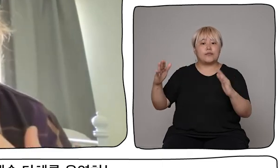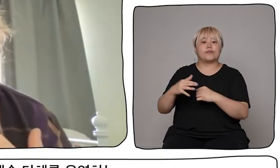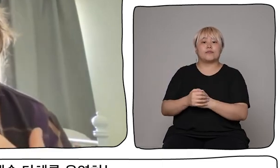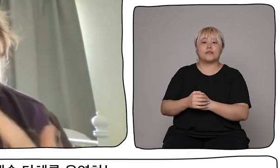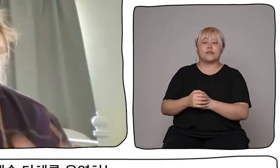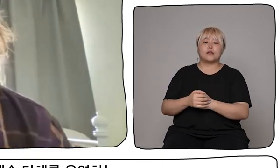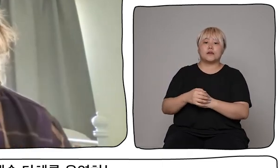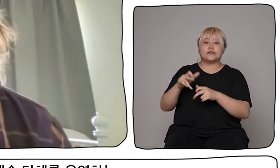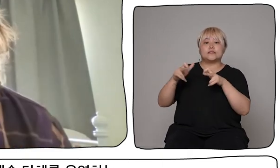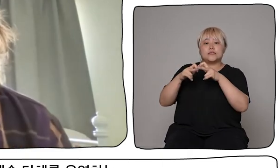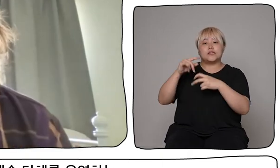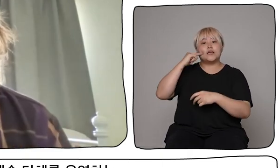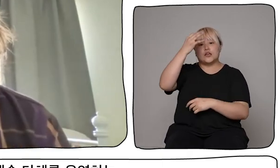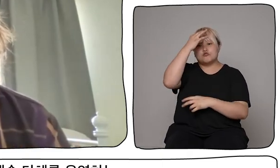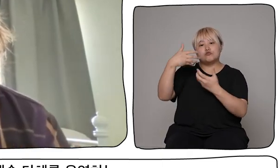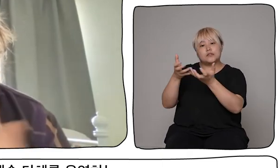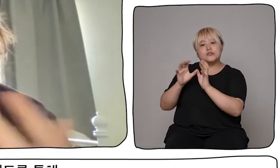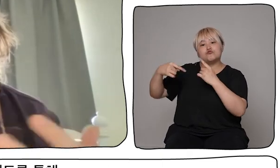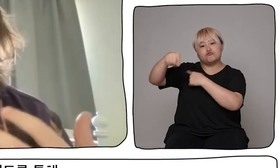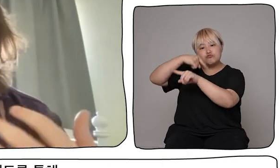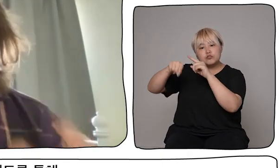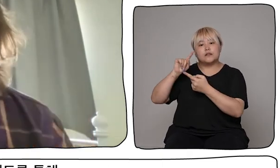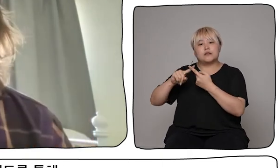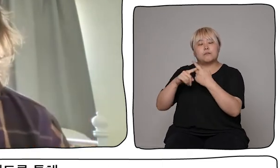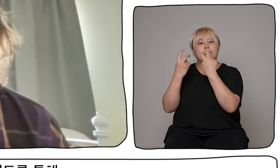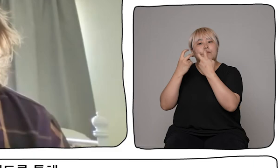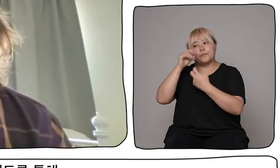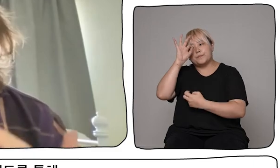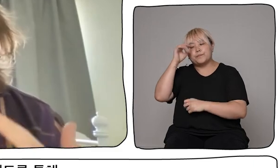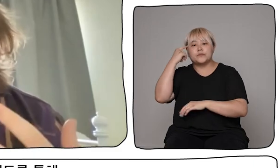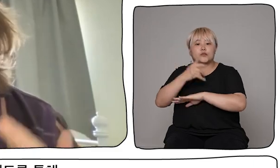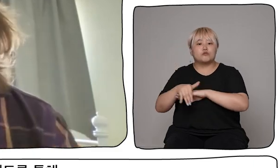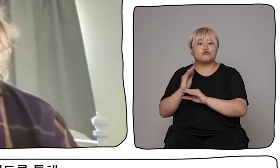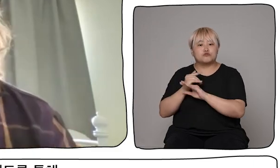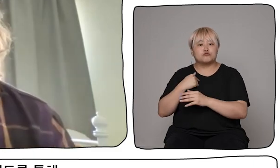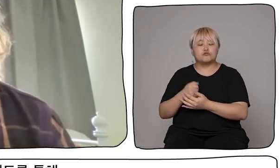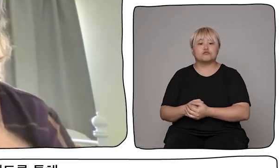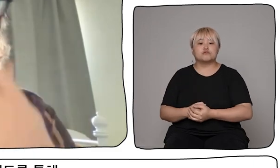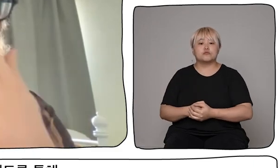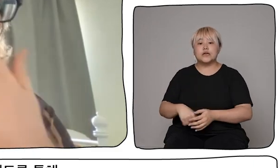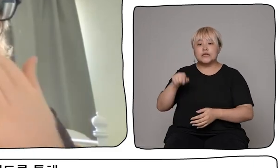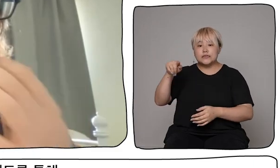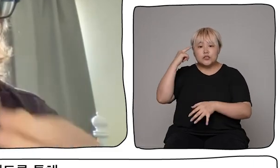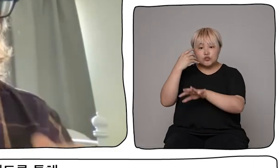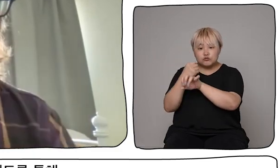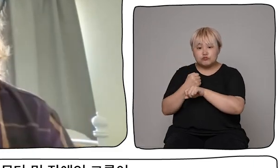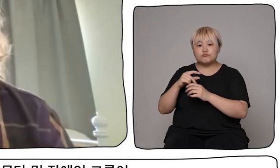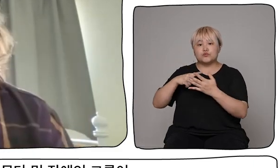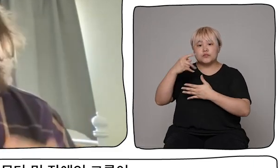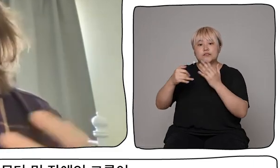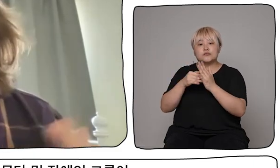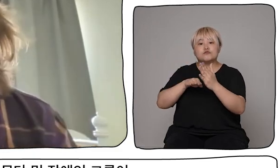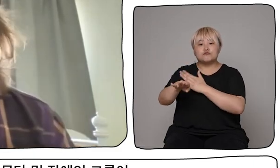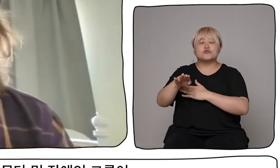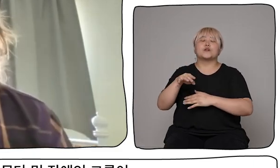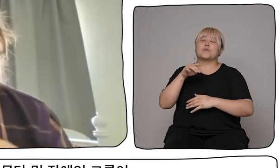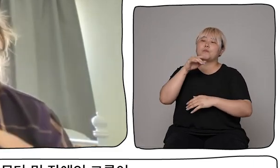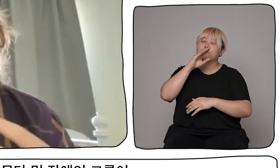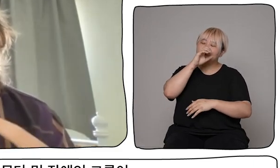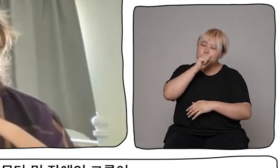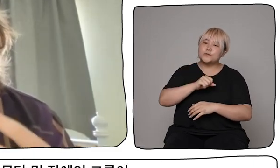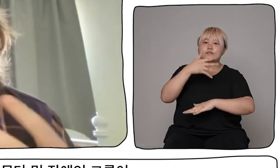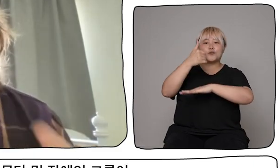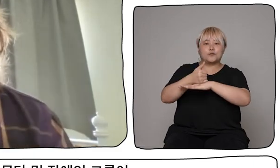over the next 12 months. We hope to have some very interesting results looking at distributed leadership